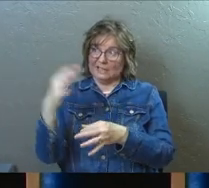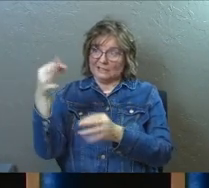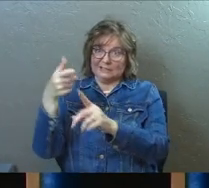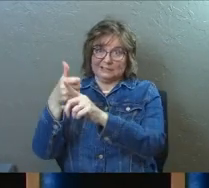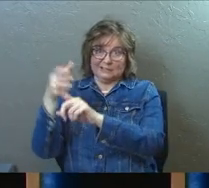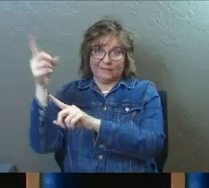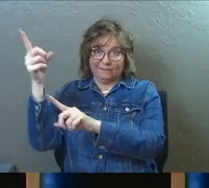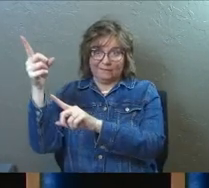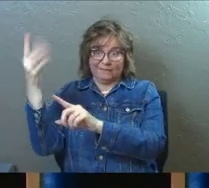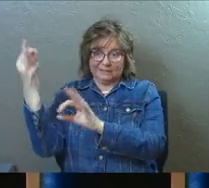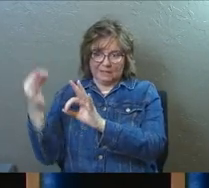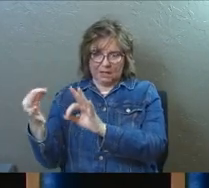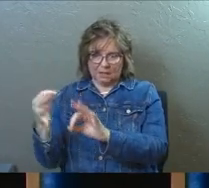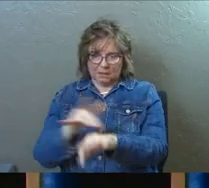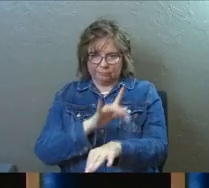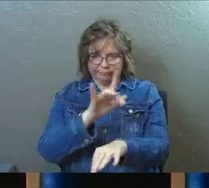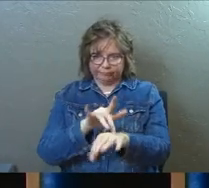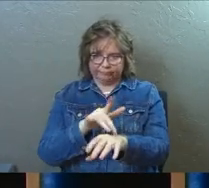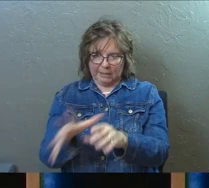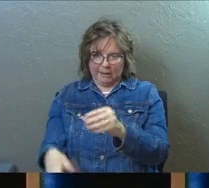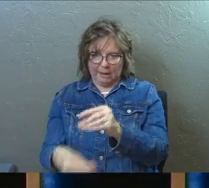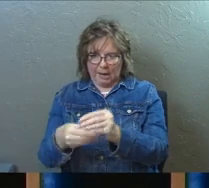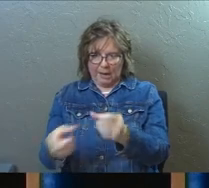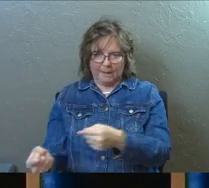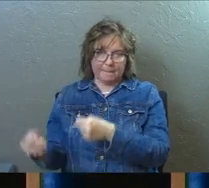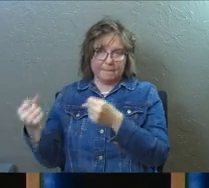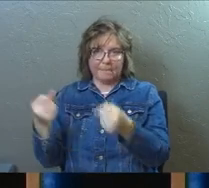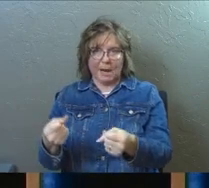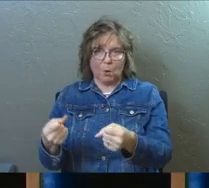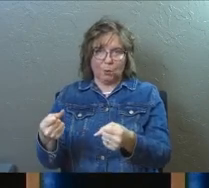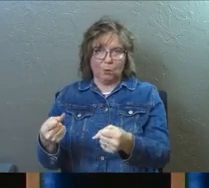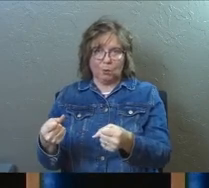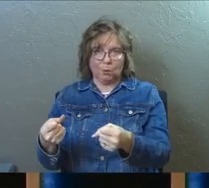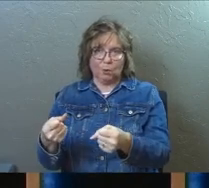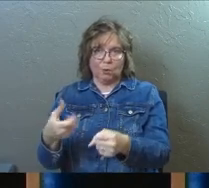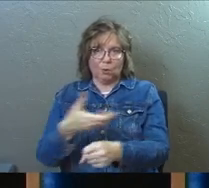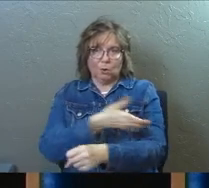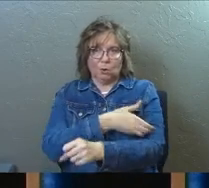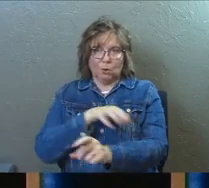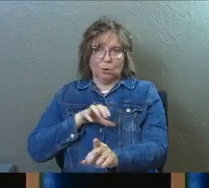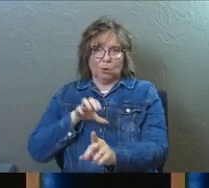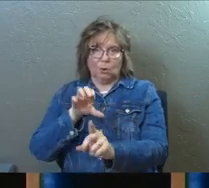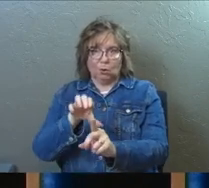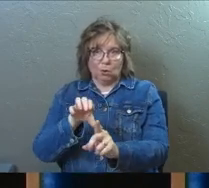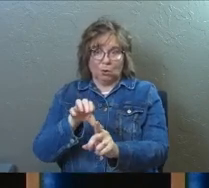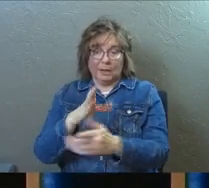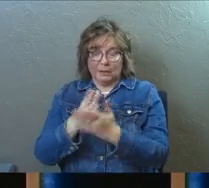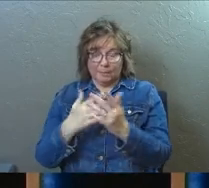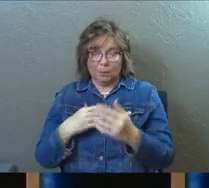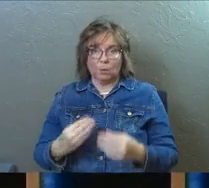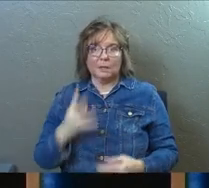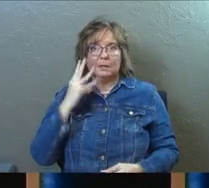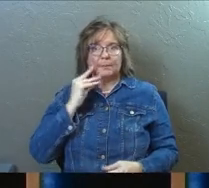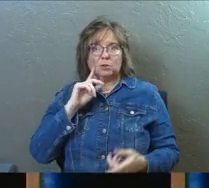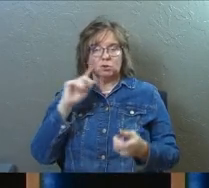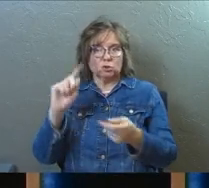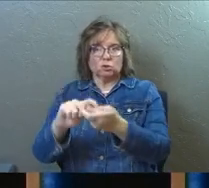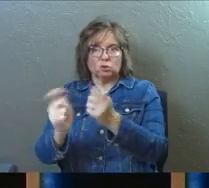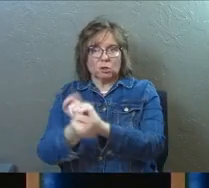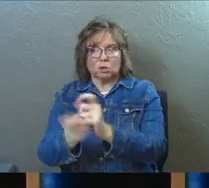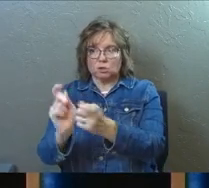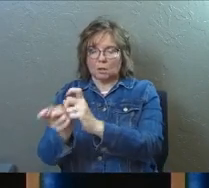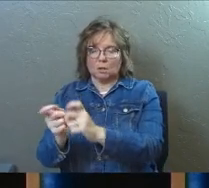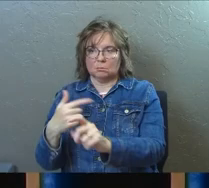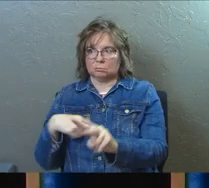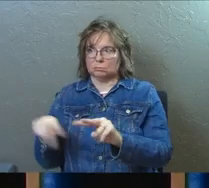he decided to, and he would add power to certain things that I would say. And some people would experience some change.